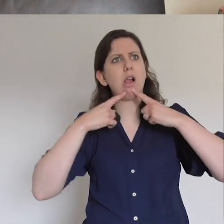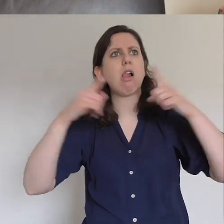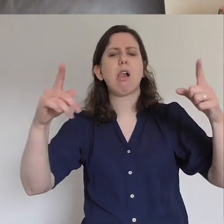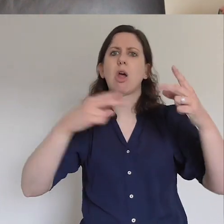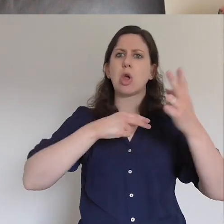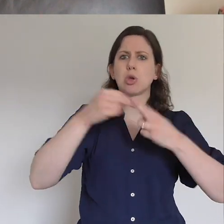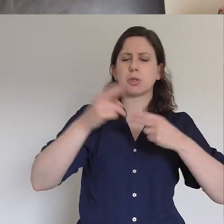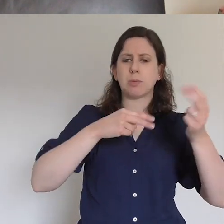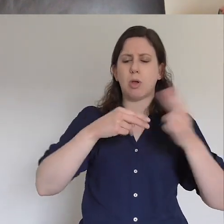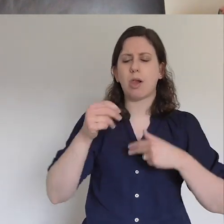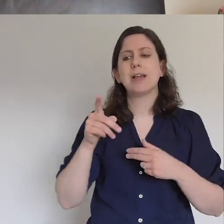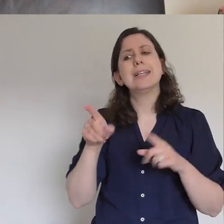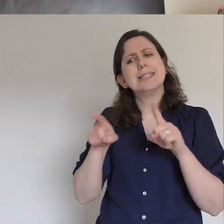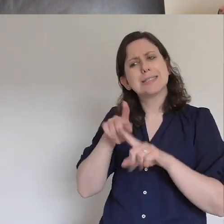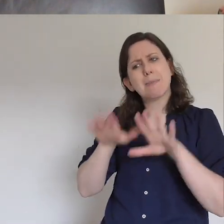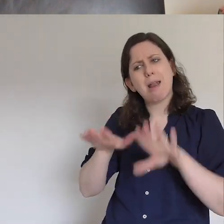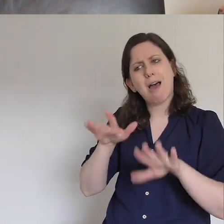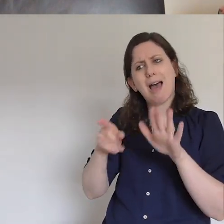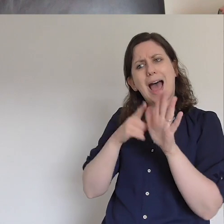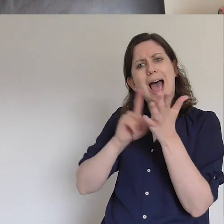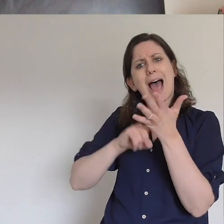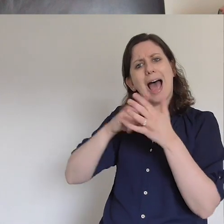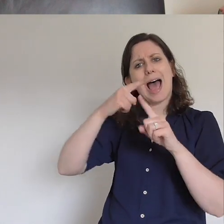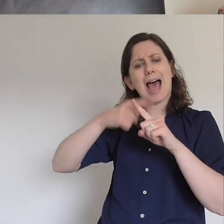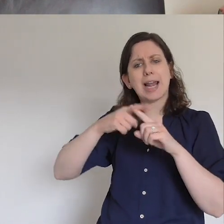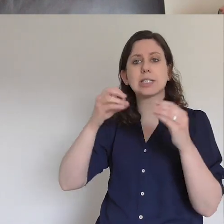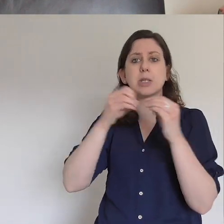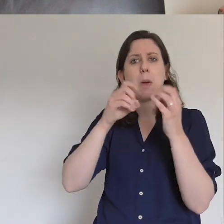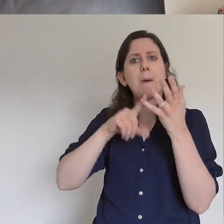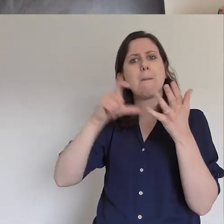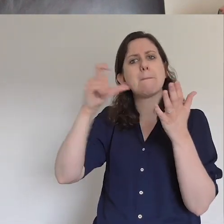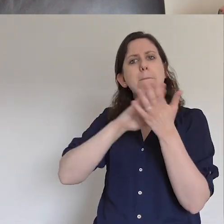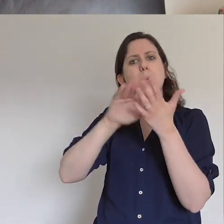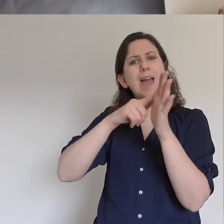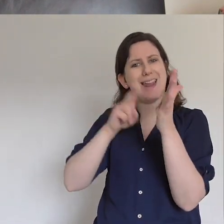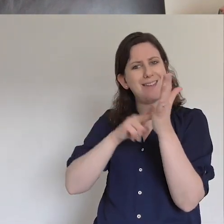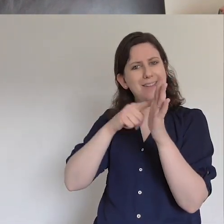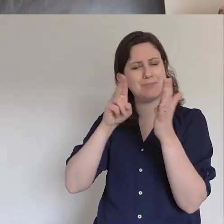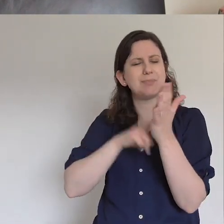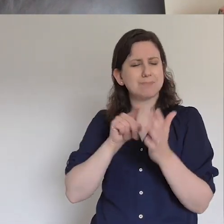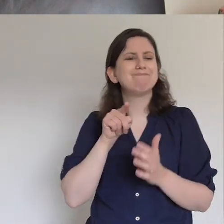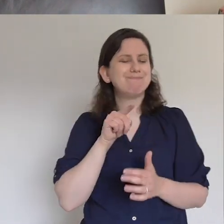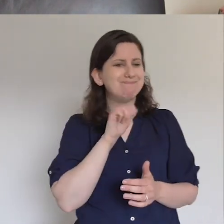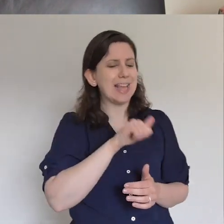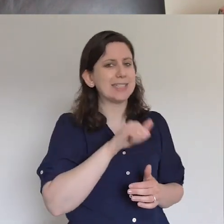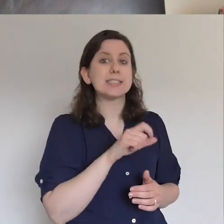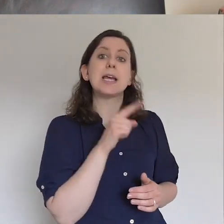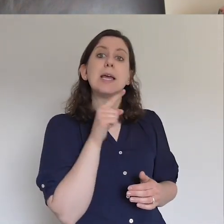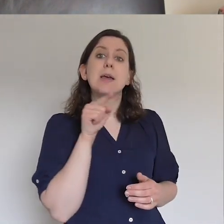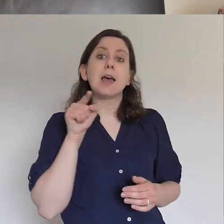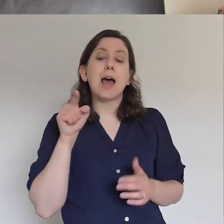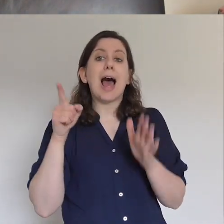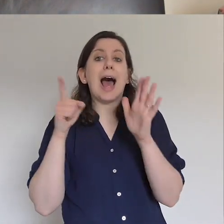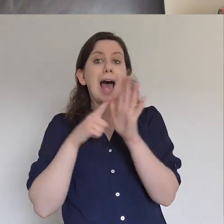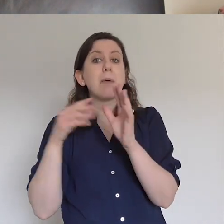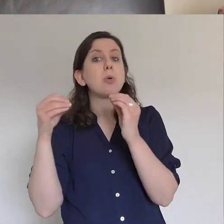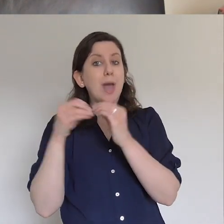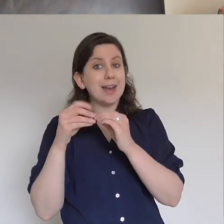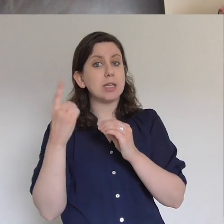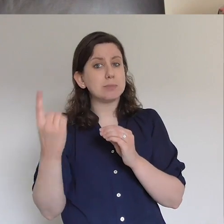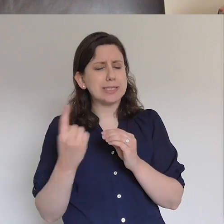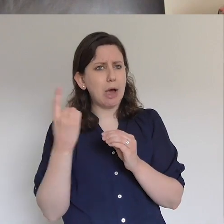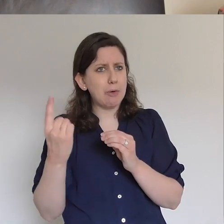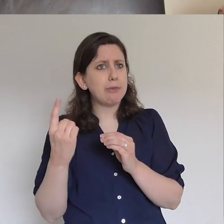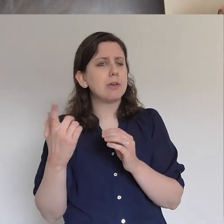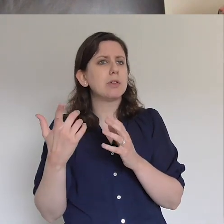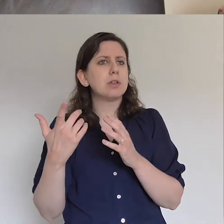said. Yeah, Alex Buchanan, a great old member of Spring Harvest royalty, the late Alex Buchanan. He prophesied over us our wedding which was, what,